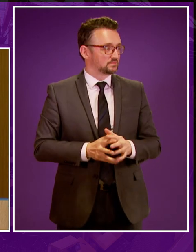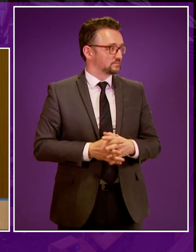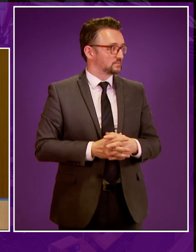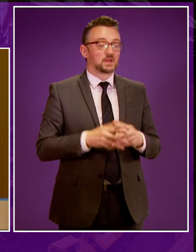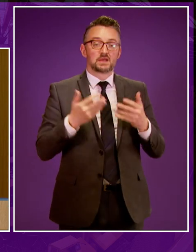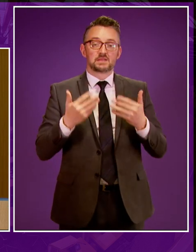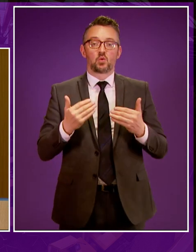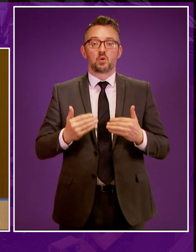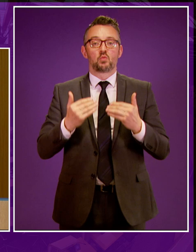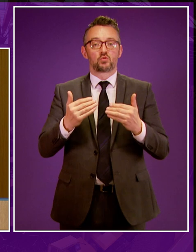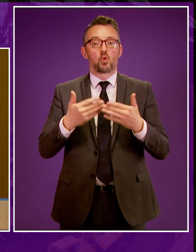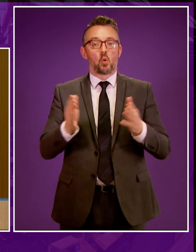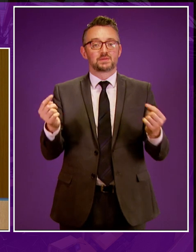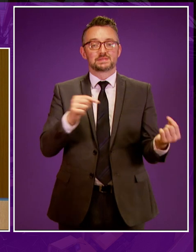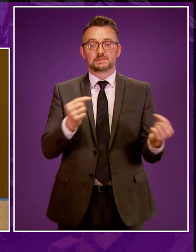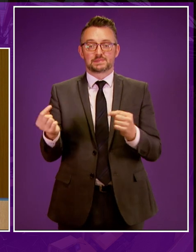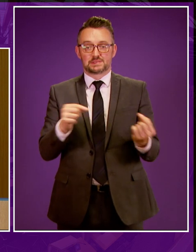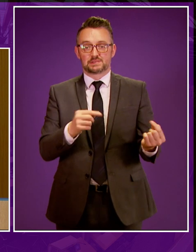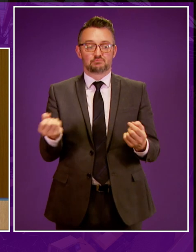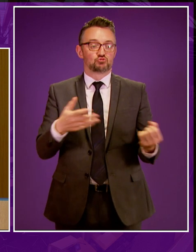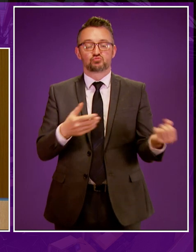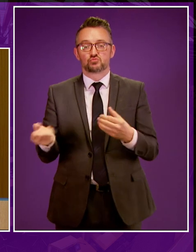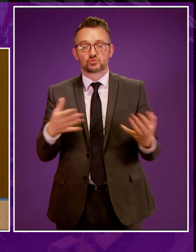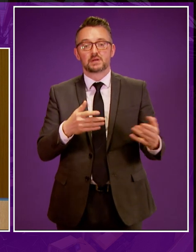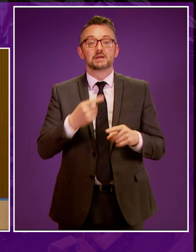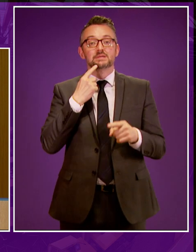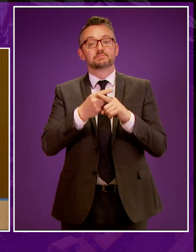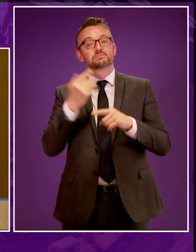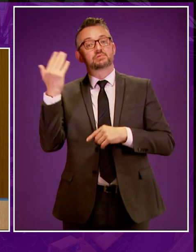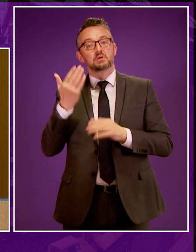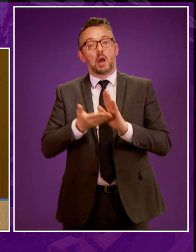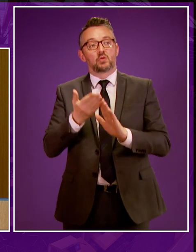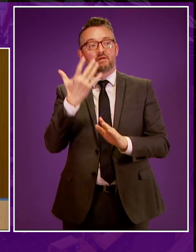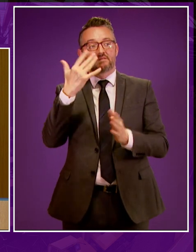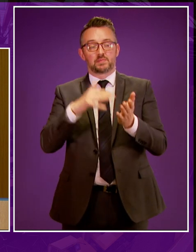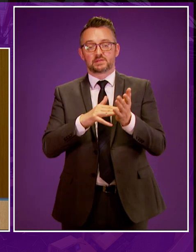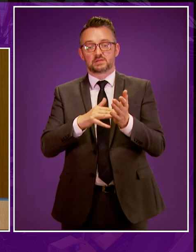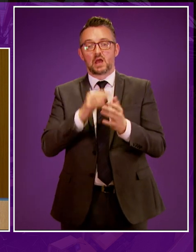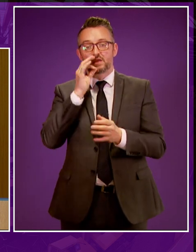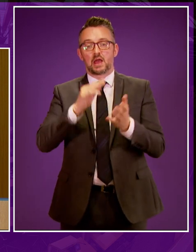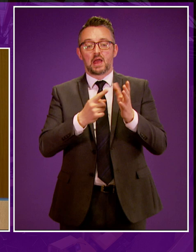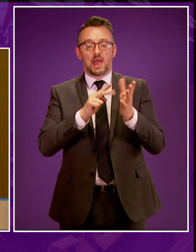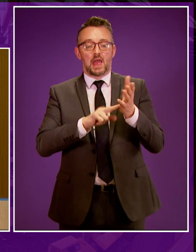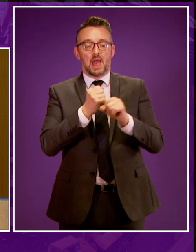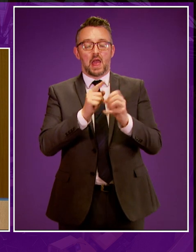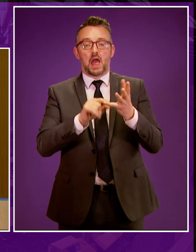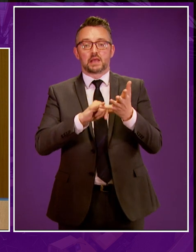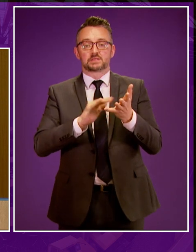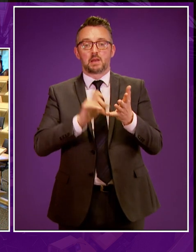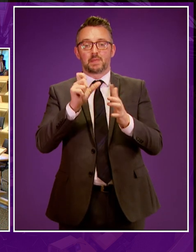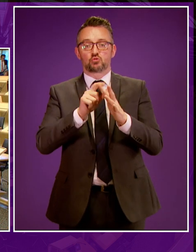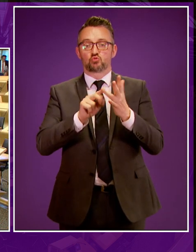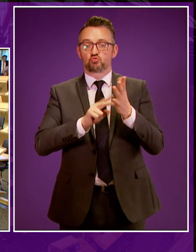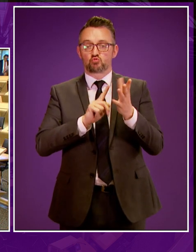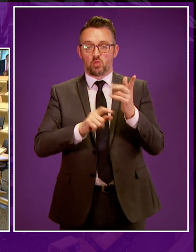We now move to the open debate contributions. The speeches of up to five minutes, please. And I call Angus MacDonald to be followed by Dean